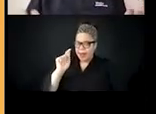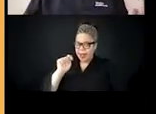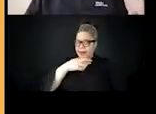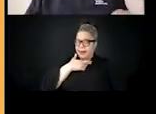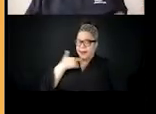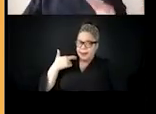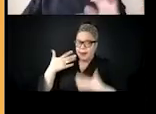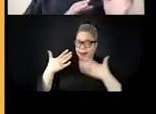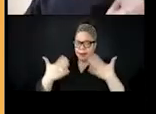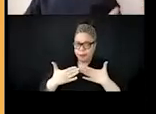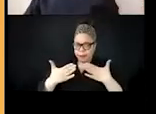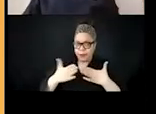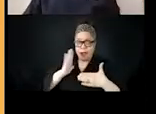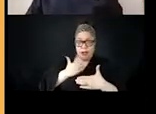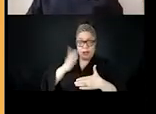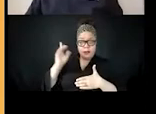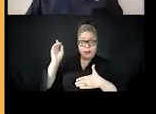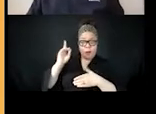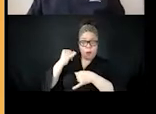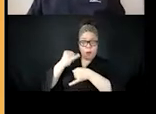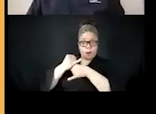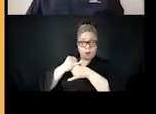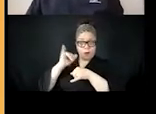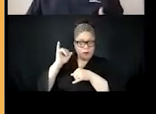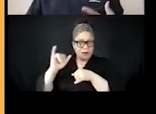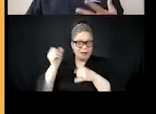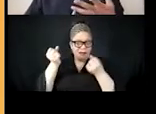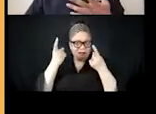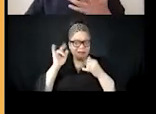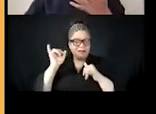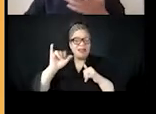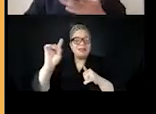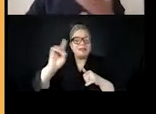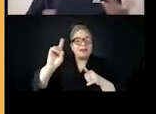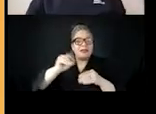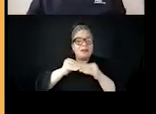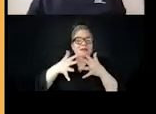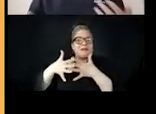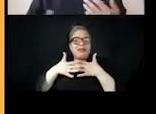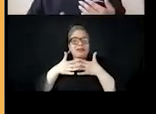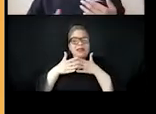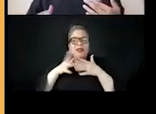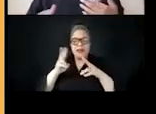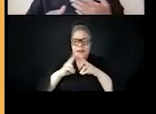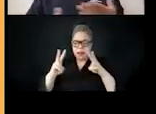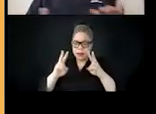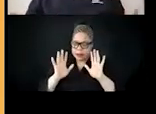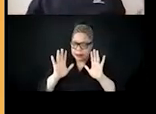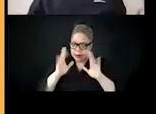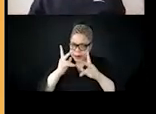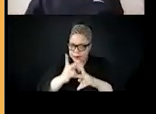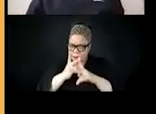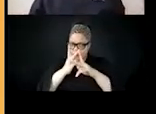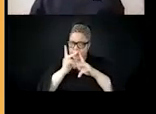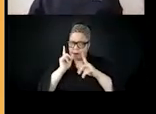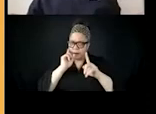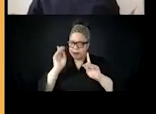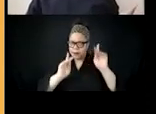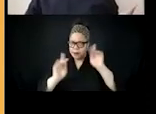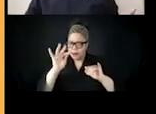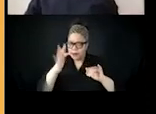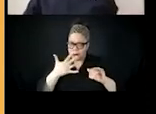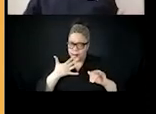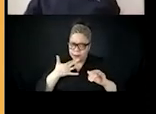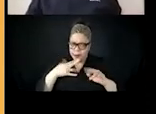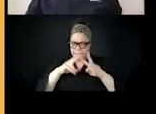tenuous for people of color. Um, and so, you know, there's rampant voter suppression, but still these attacks are happening